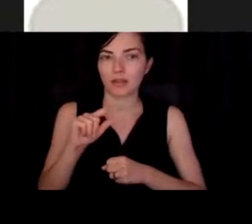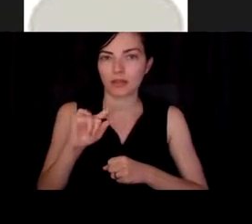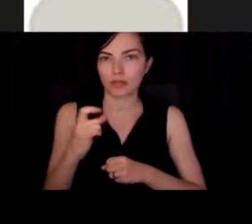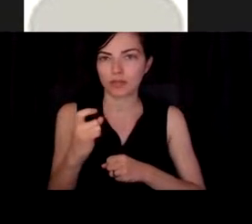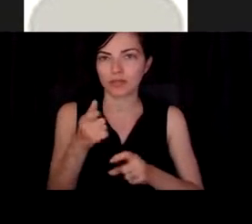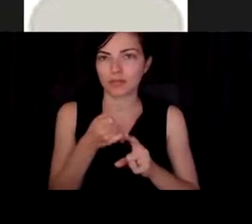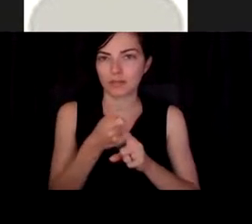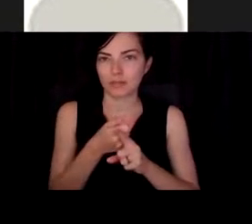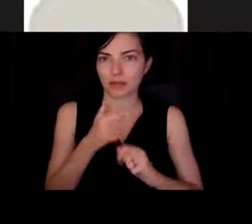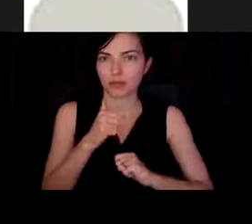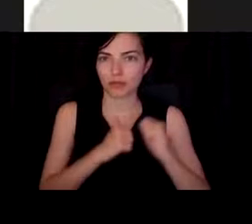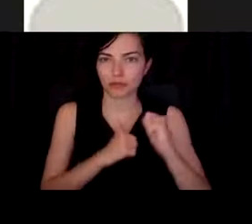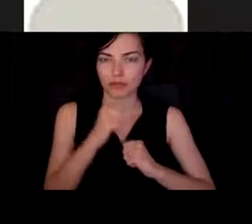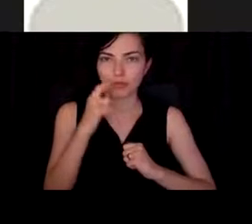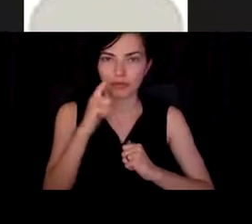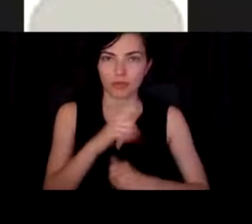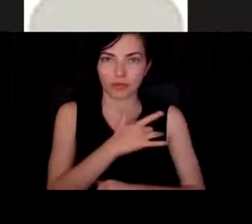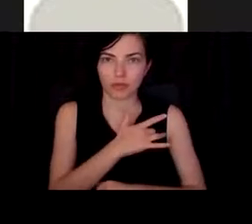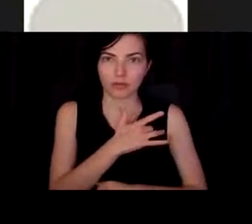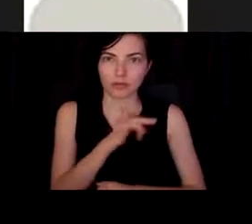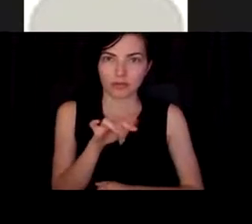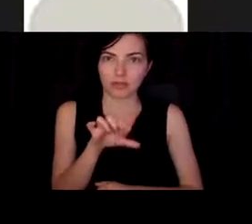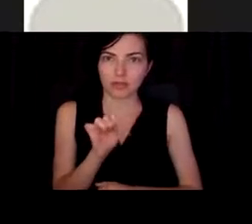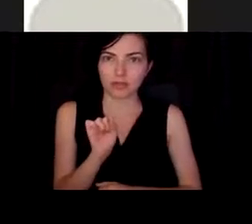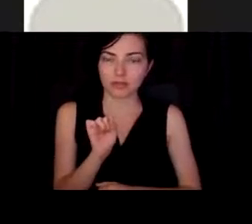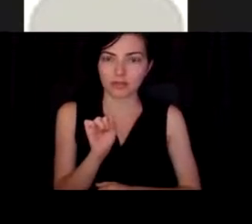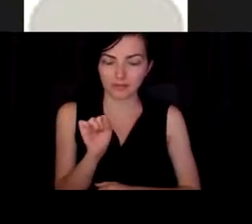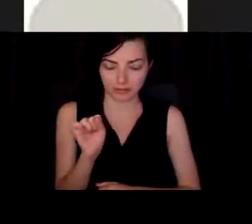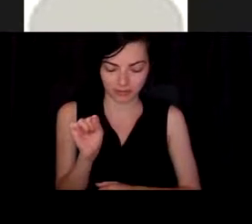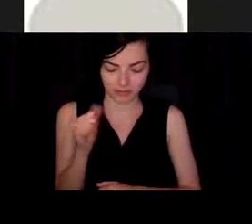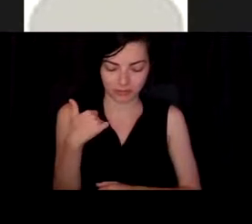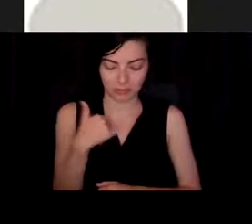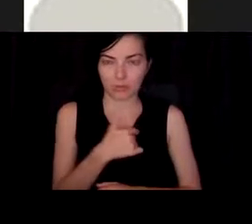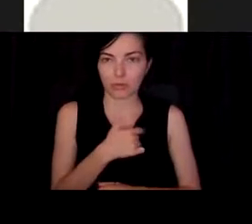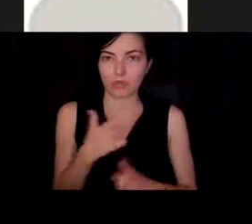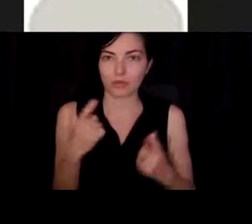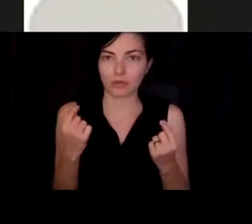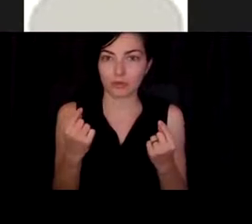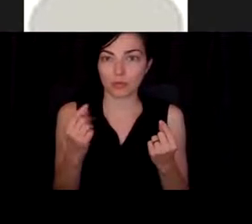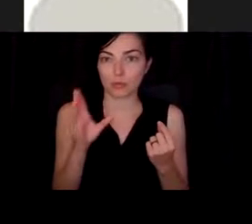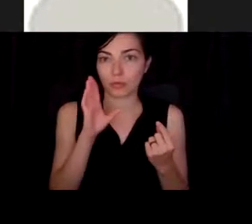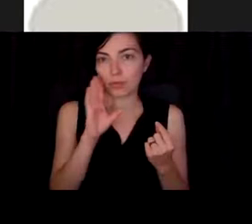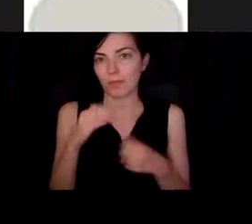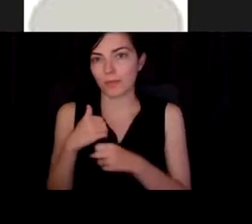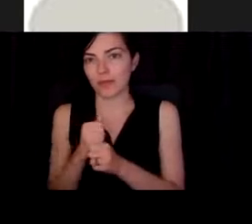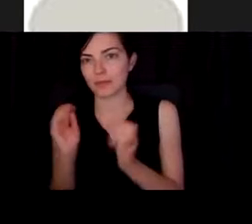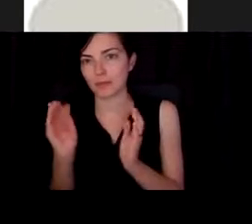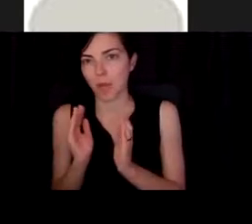structure of heart cells. And so what we do is we'll make small tissues or organoids